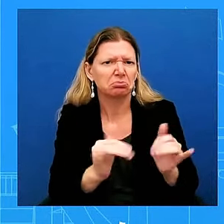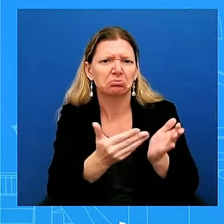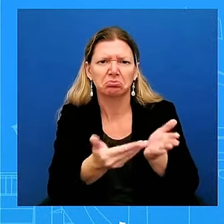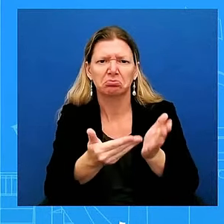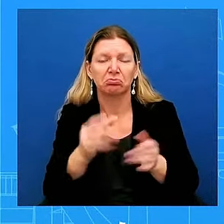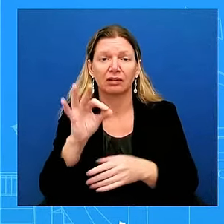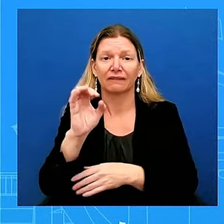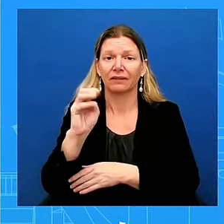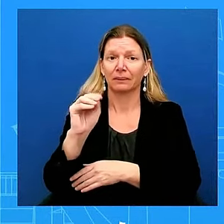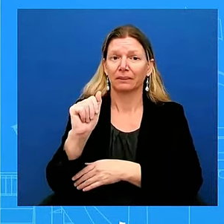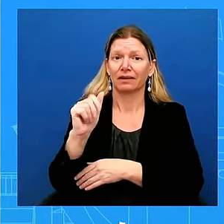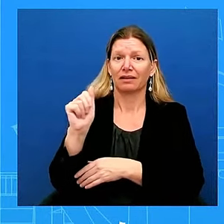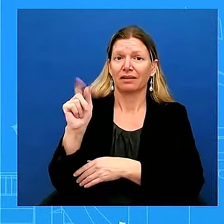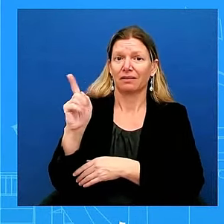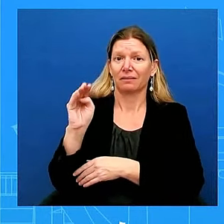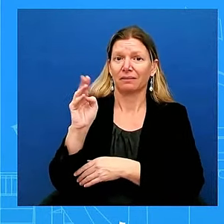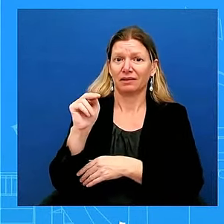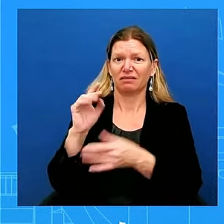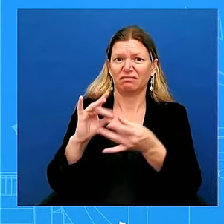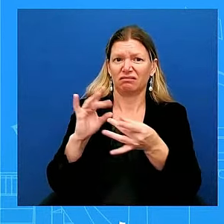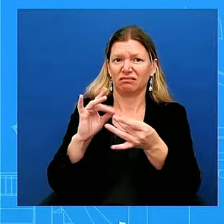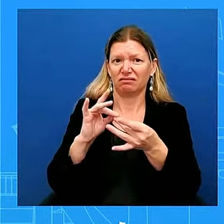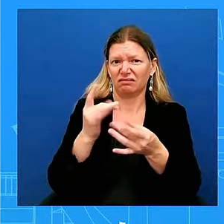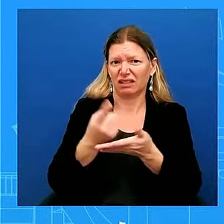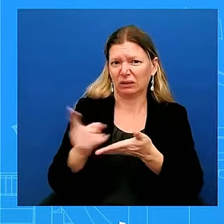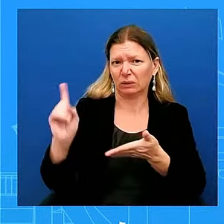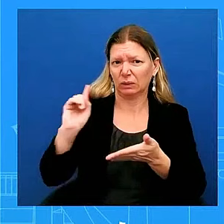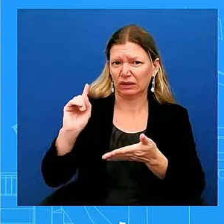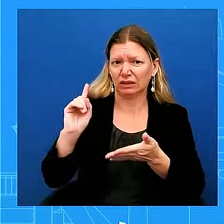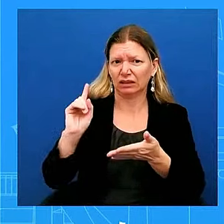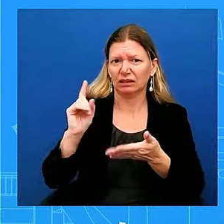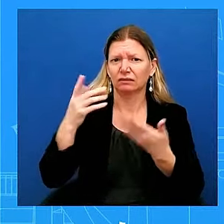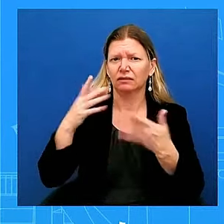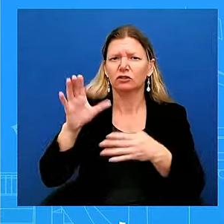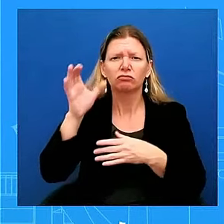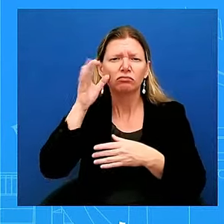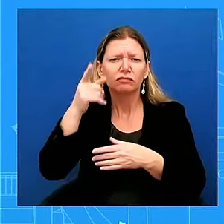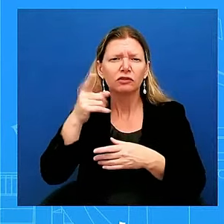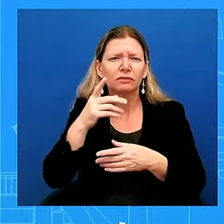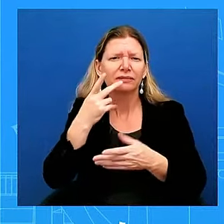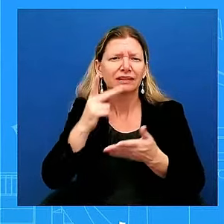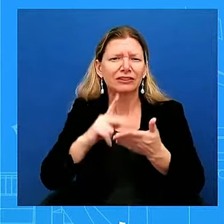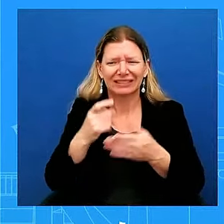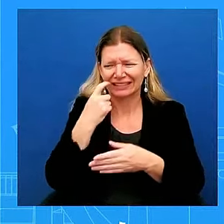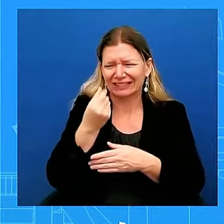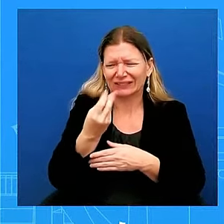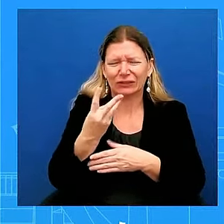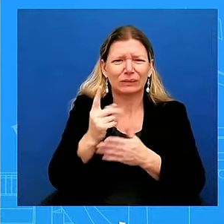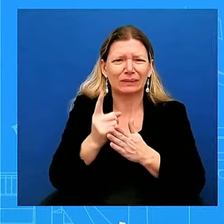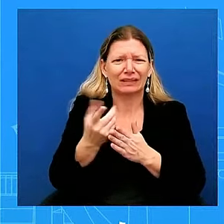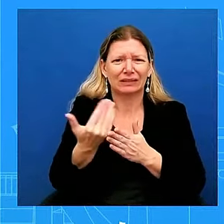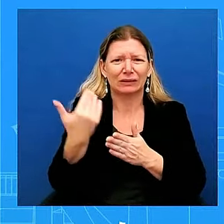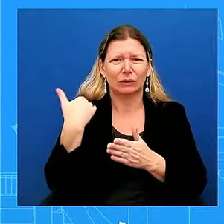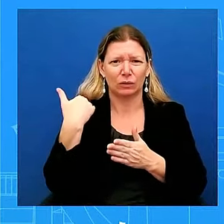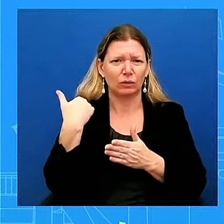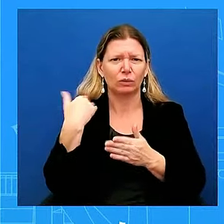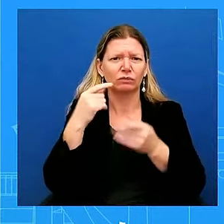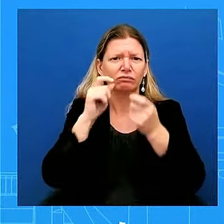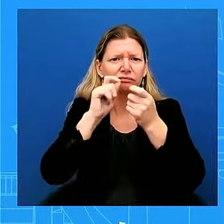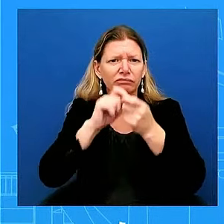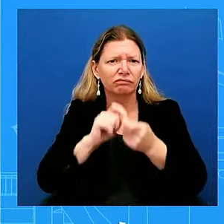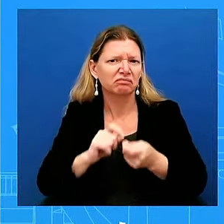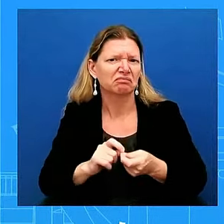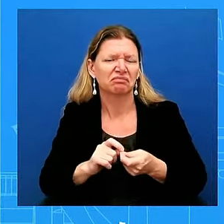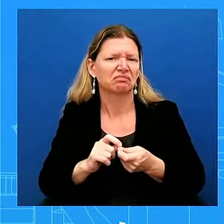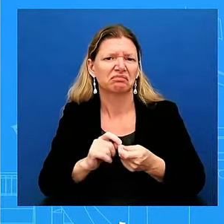from the Secretary just moments ago. So, any specifics on that, obviously, I would refer you to them. Look,